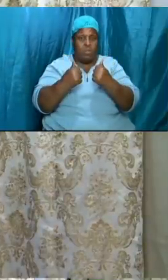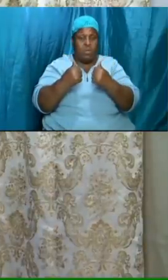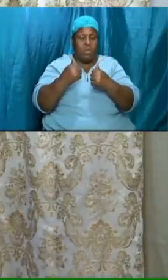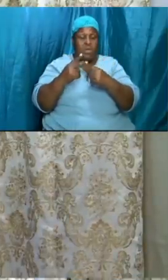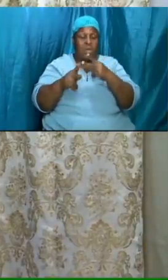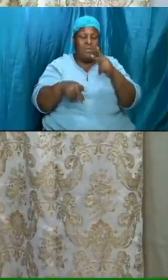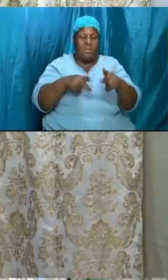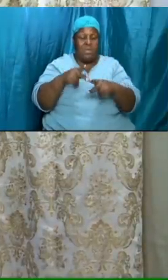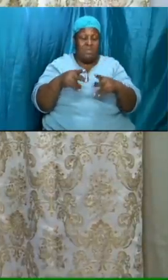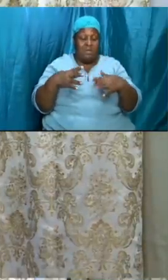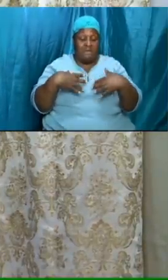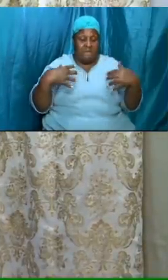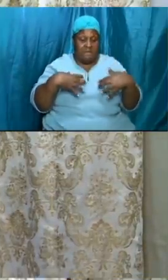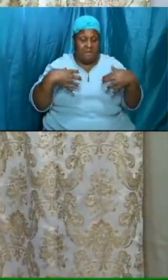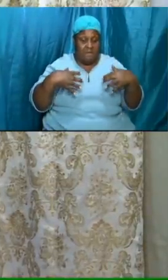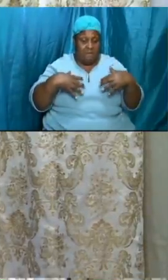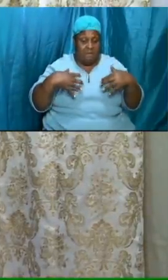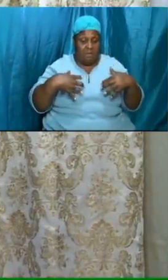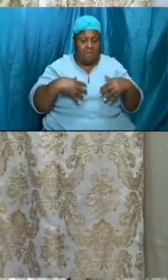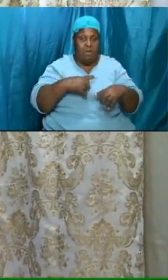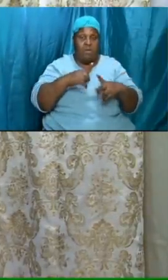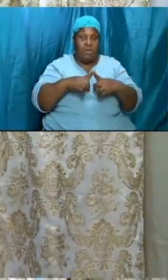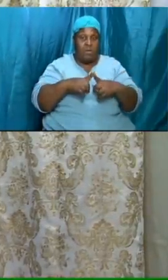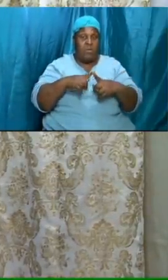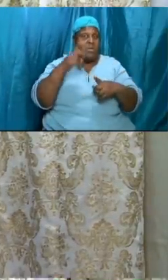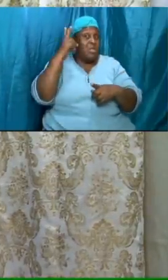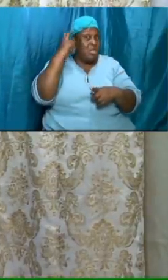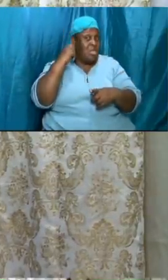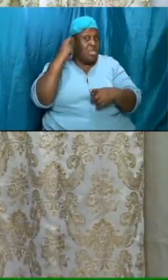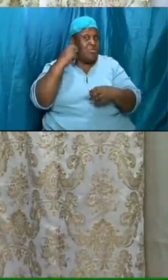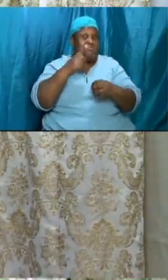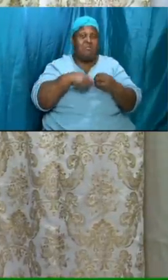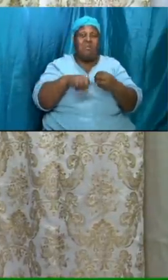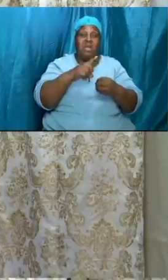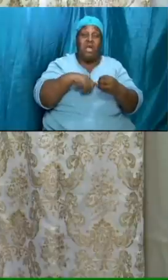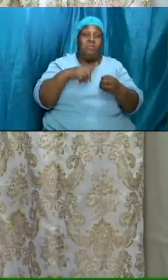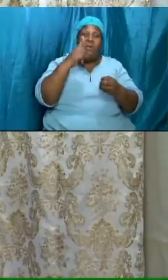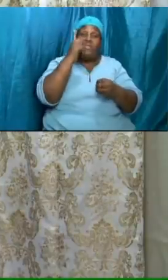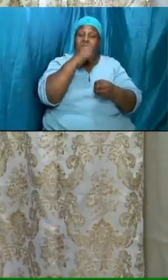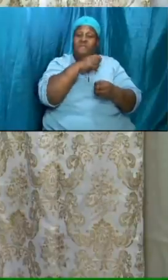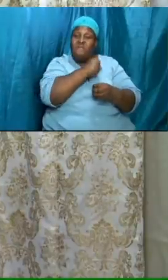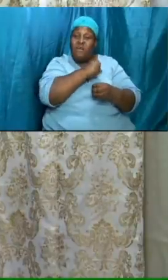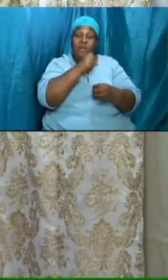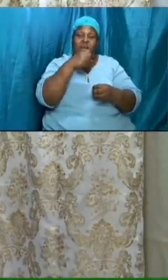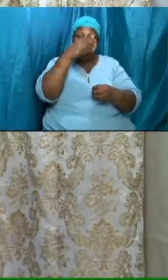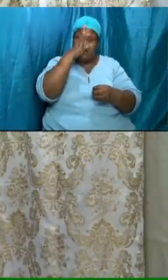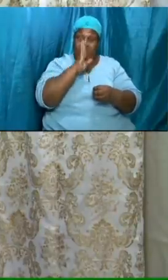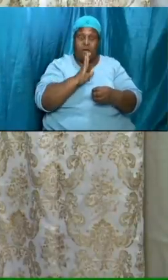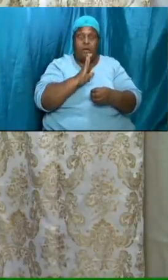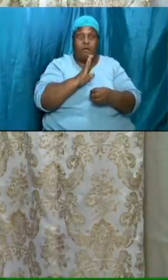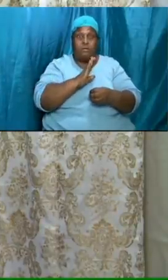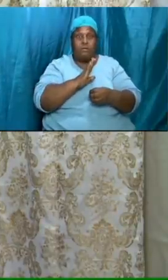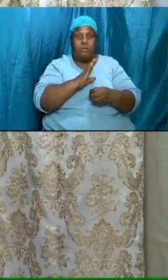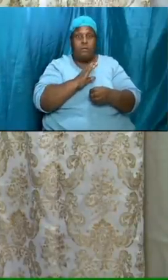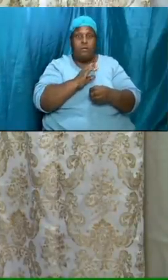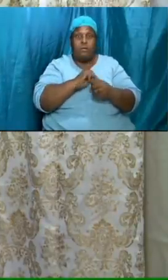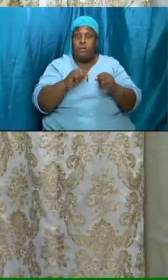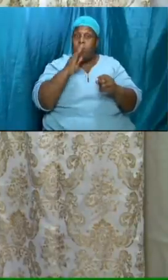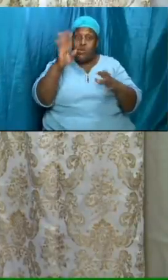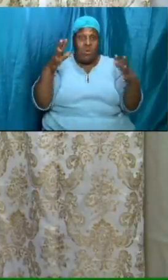when they hear about the antichrist being um coming yes we will be but don't be scared about that